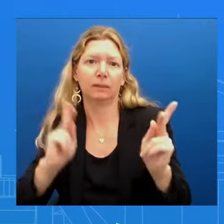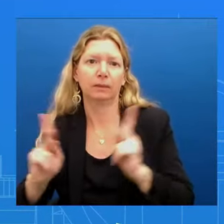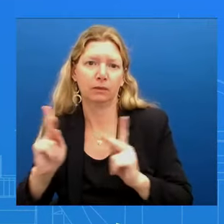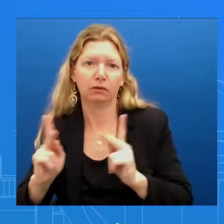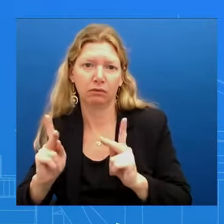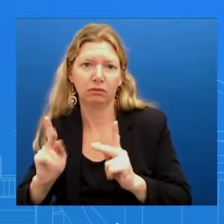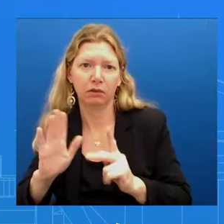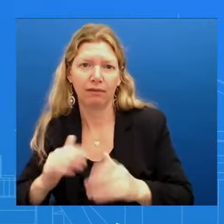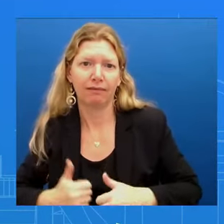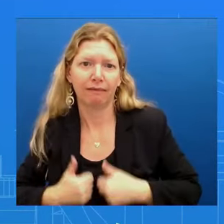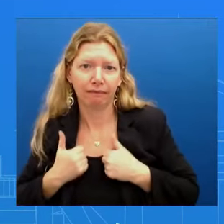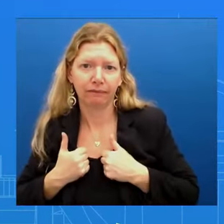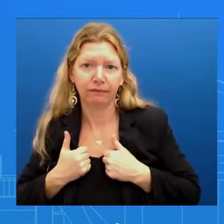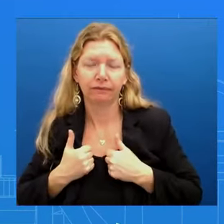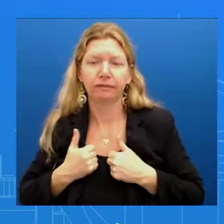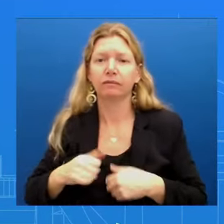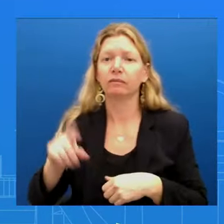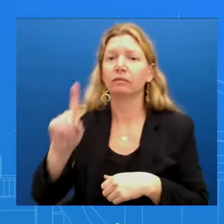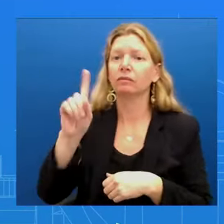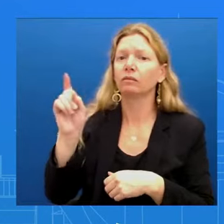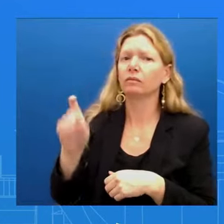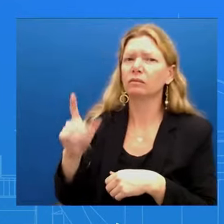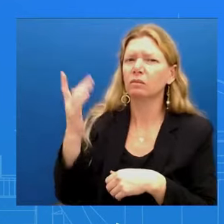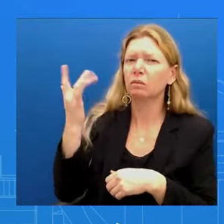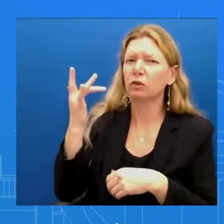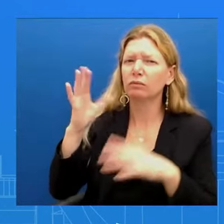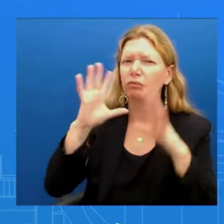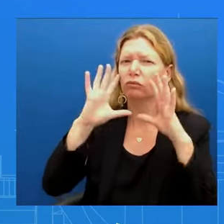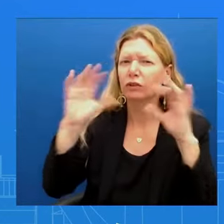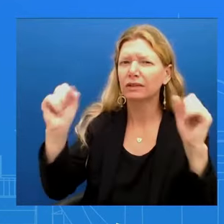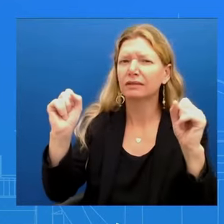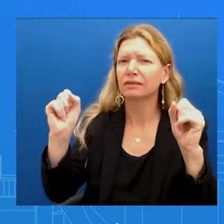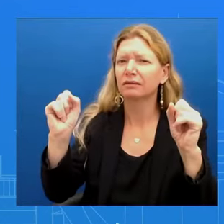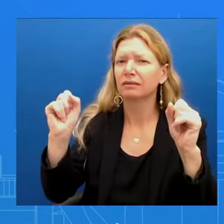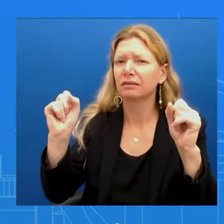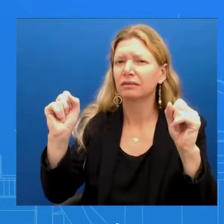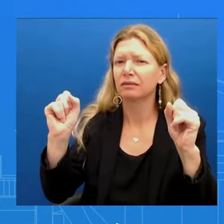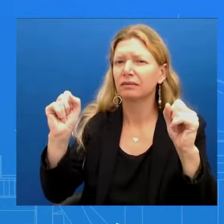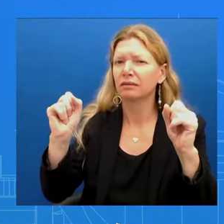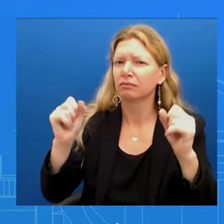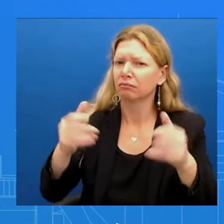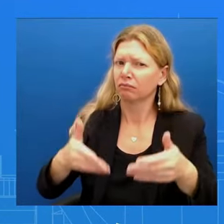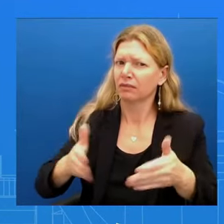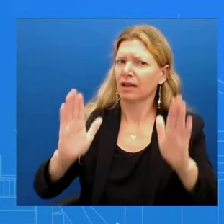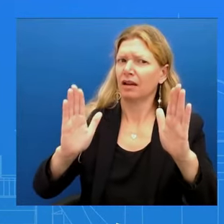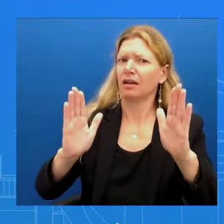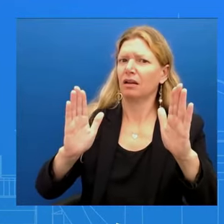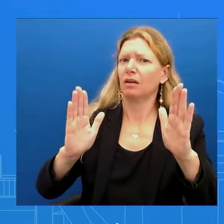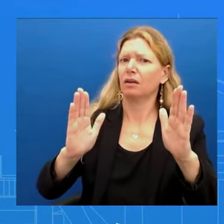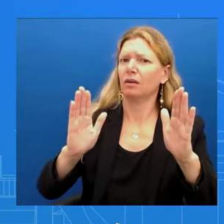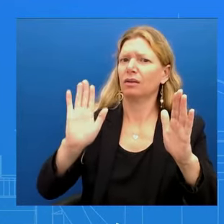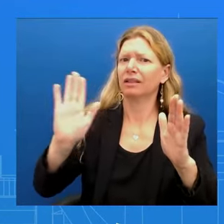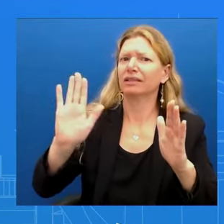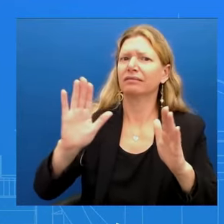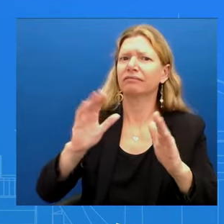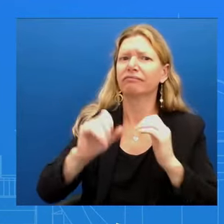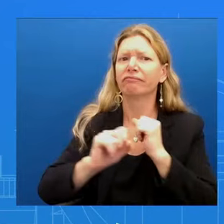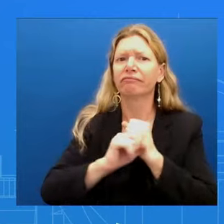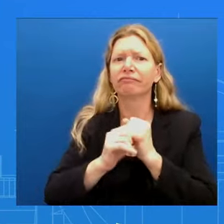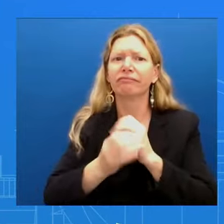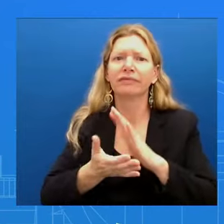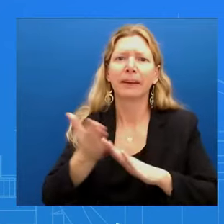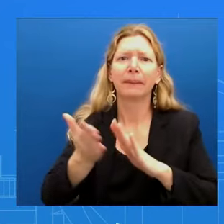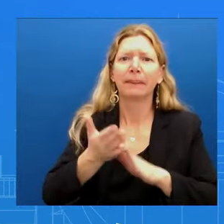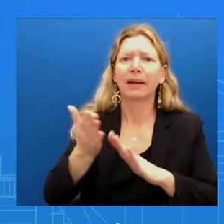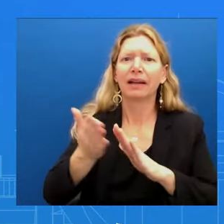allow his campaign The President Allow his campaign to go on TikTok Despite the national security review of the platform? I'd have